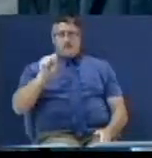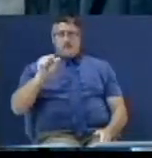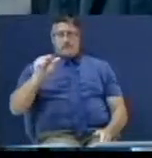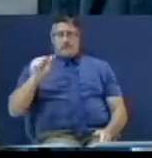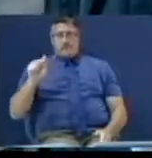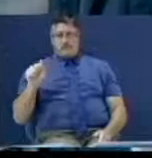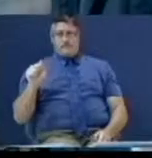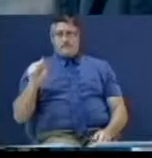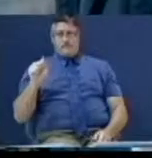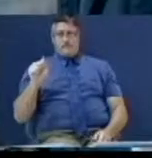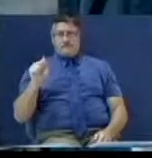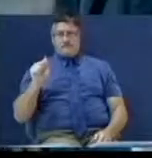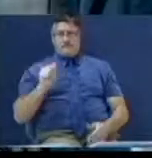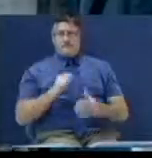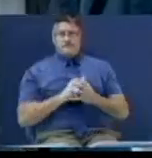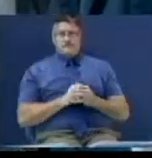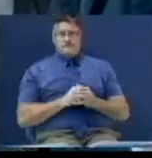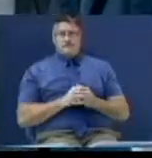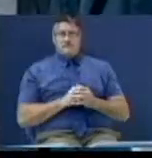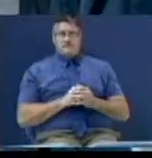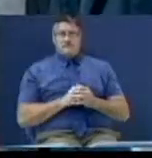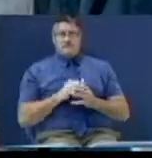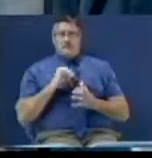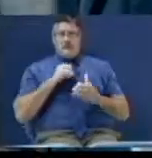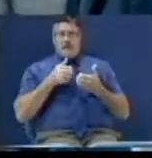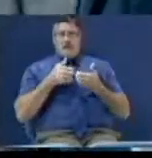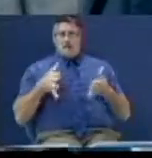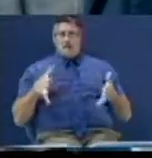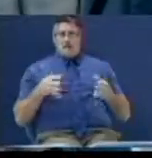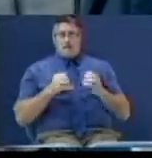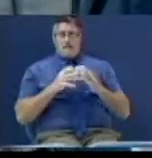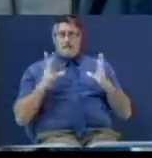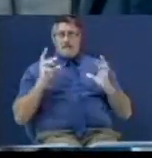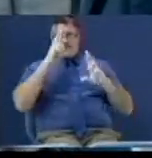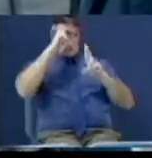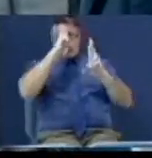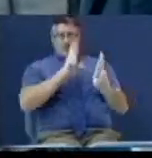And by the way, I'm losing a lot of respect myself.